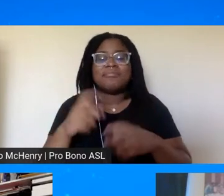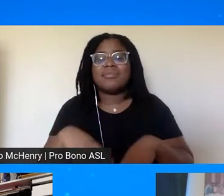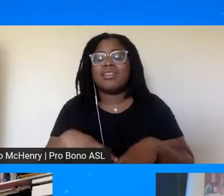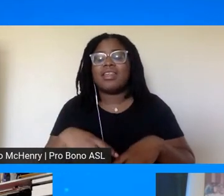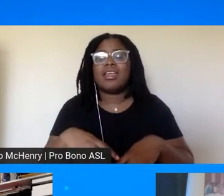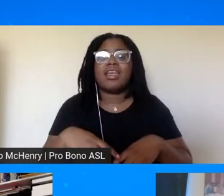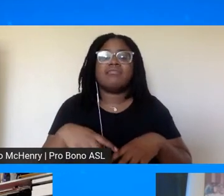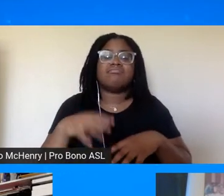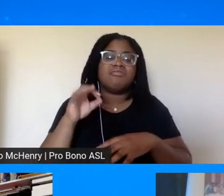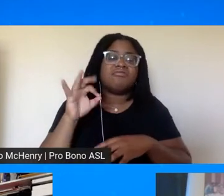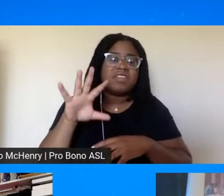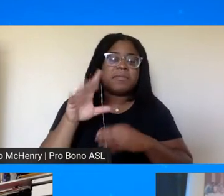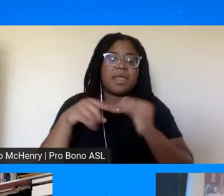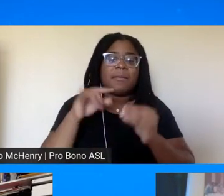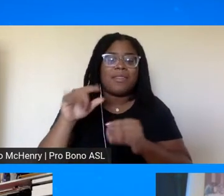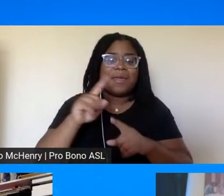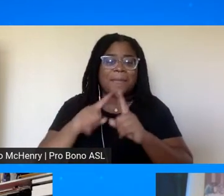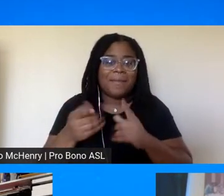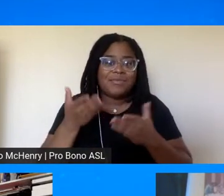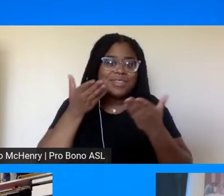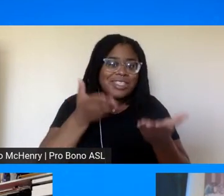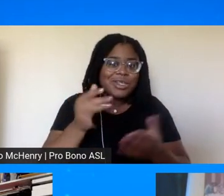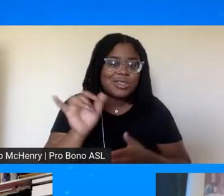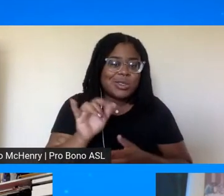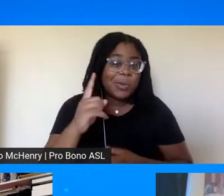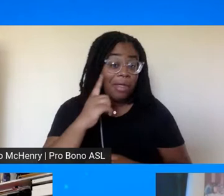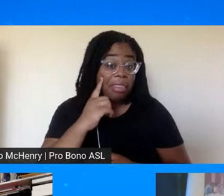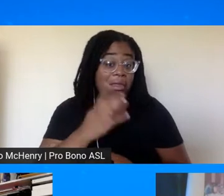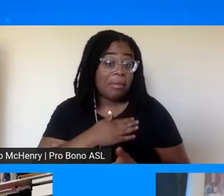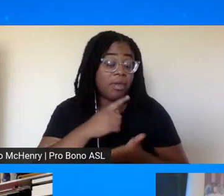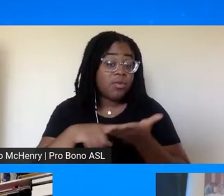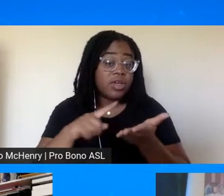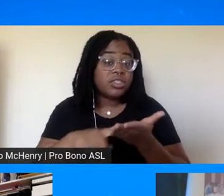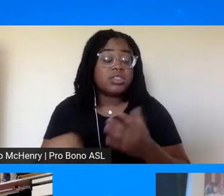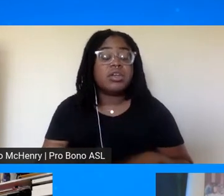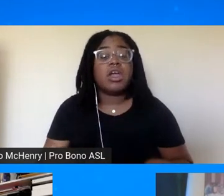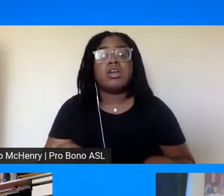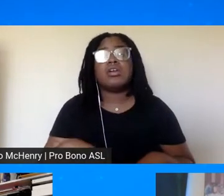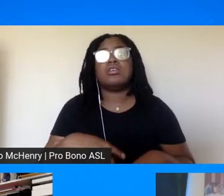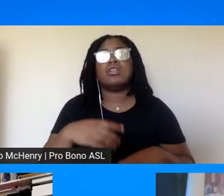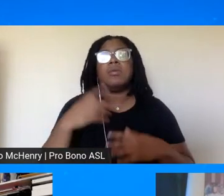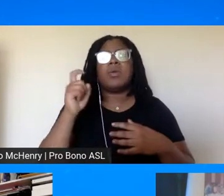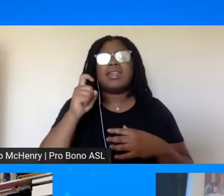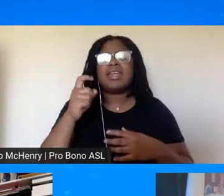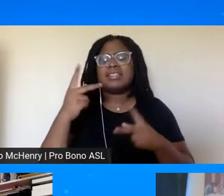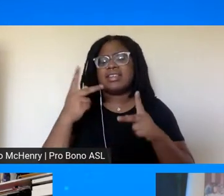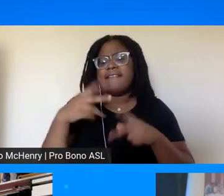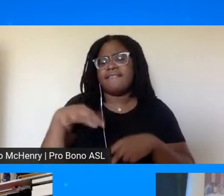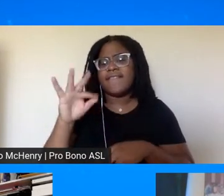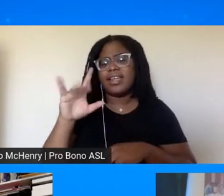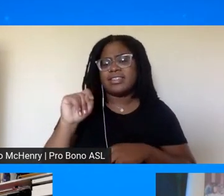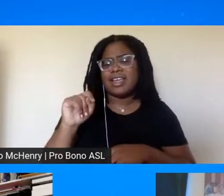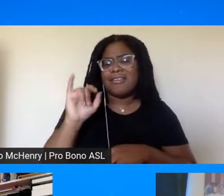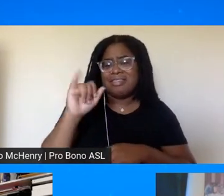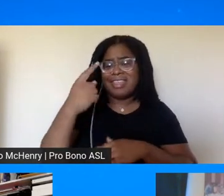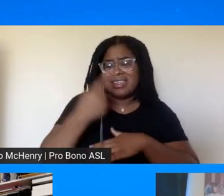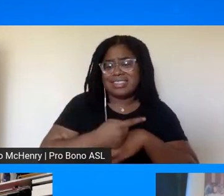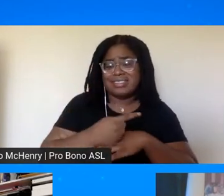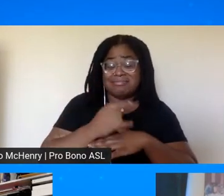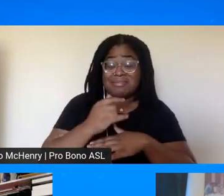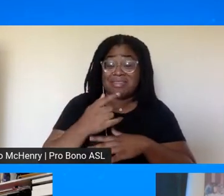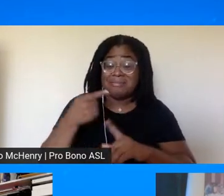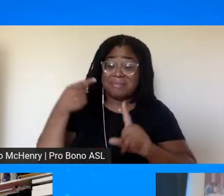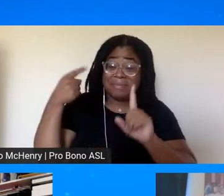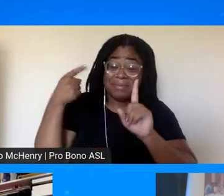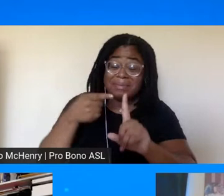what i'm saying is we've got to find out because in that day the majority of the main organizations